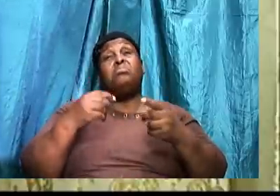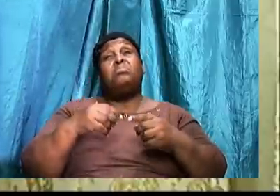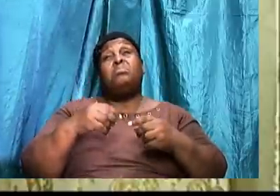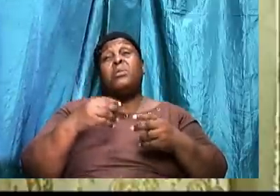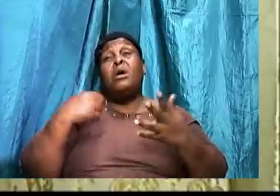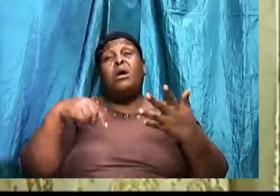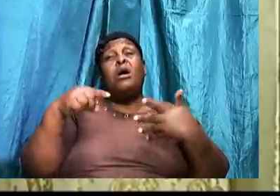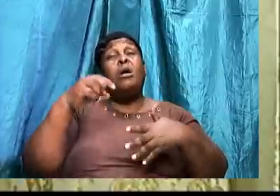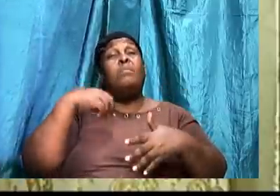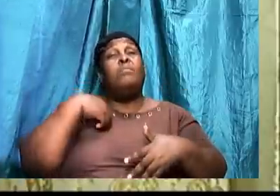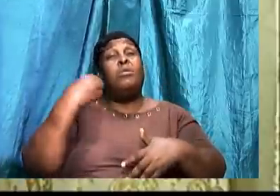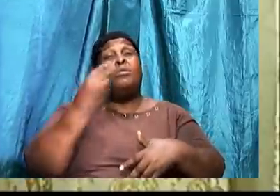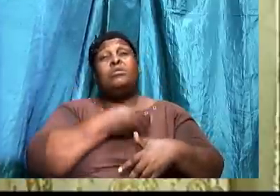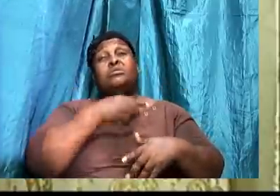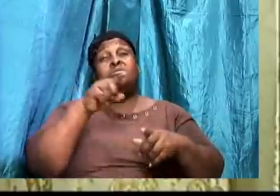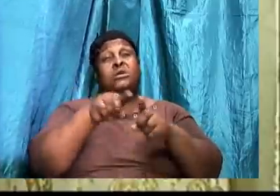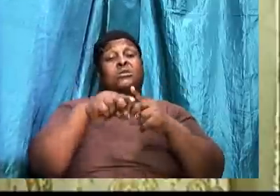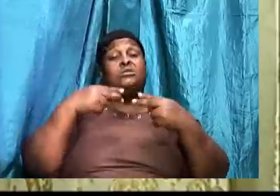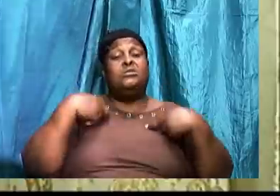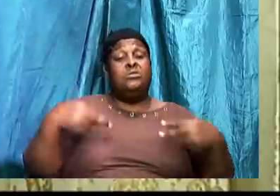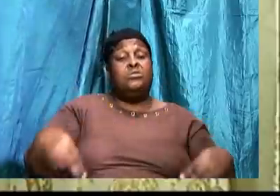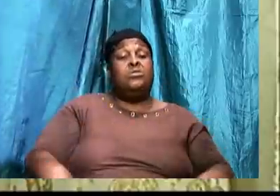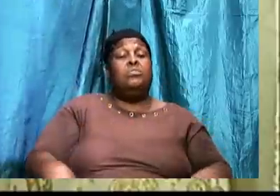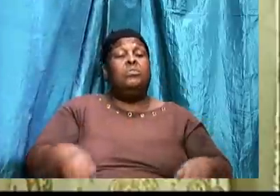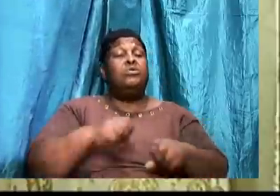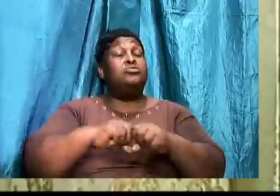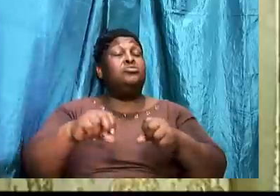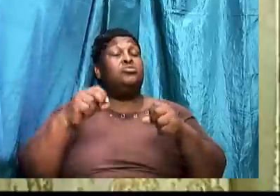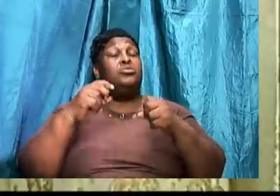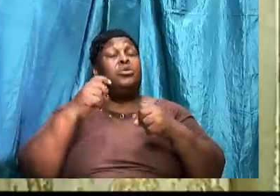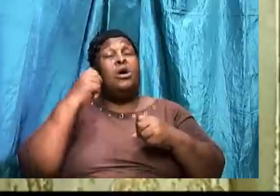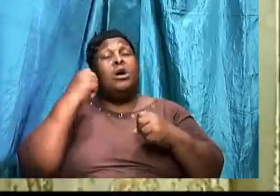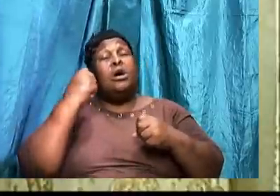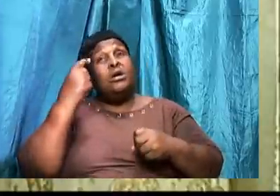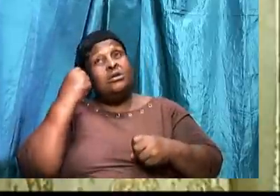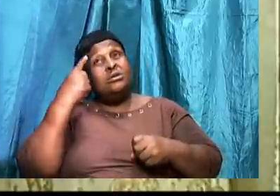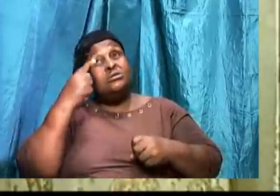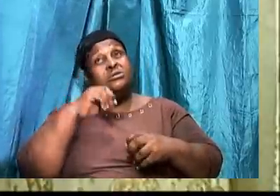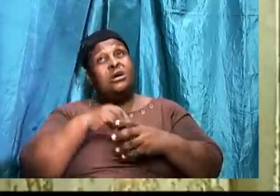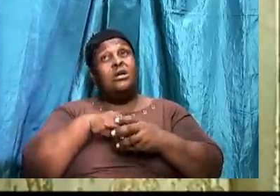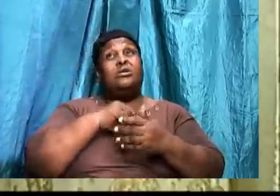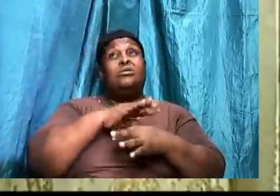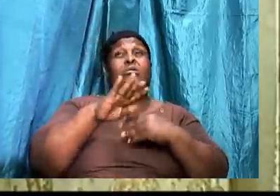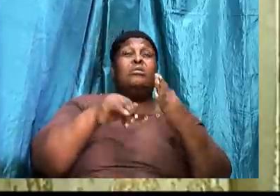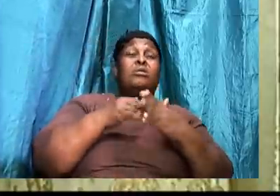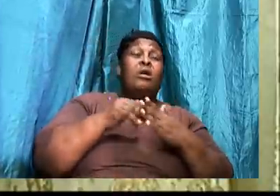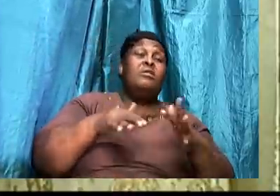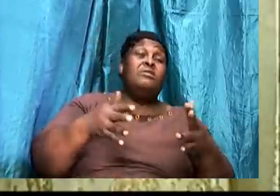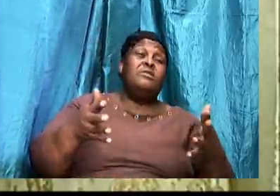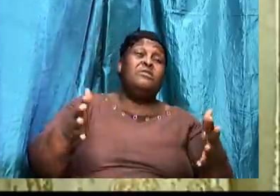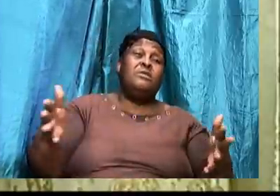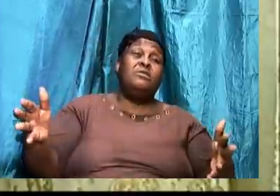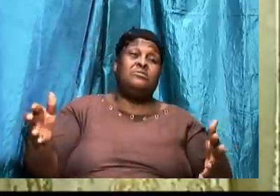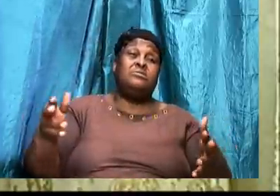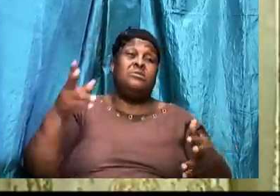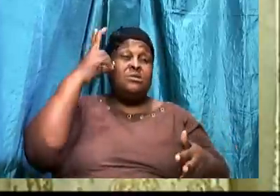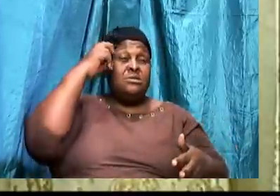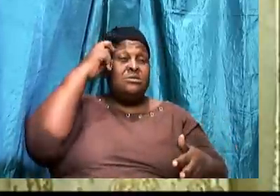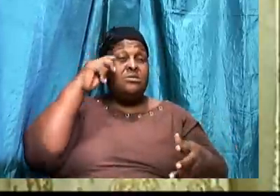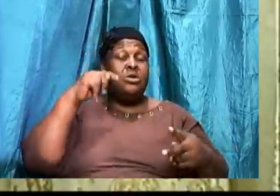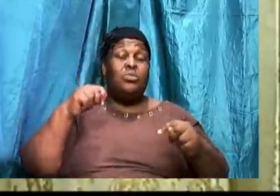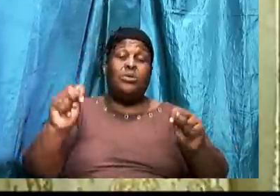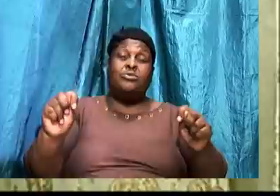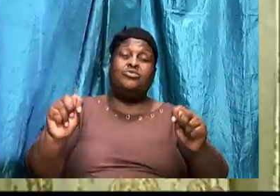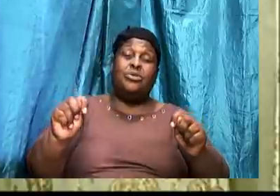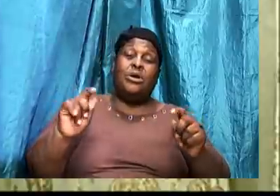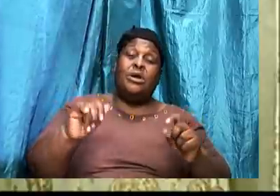So that we can understand. That in all the things that he will try. That